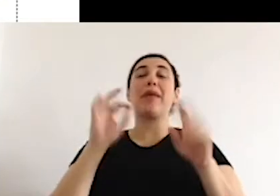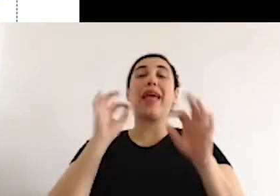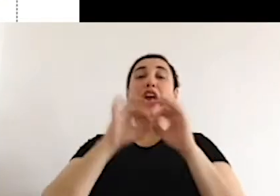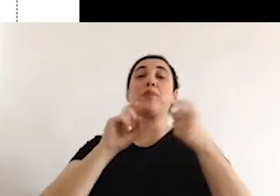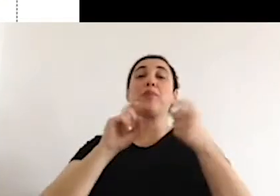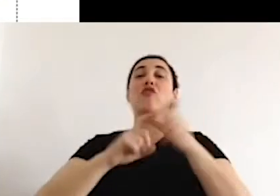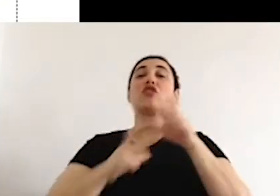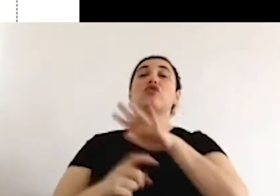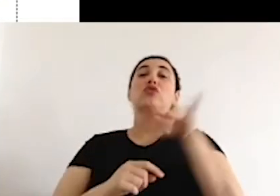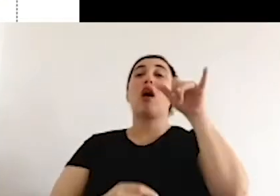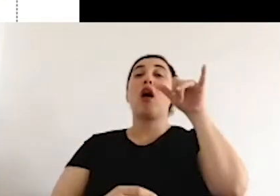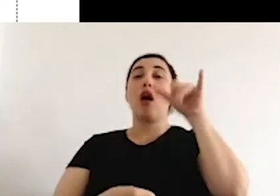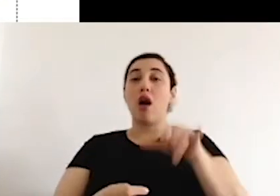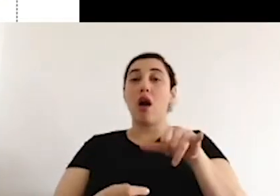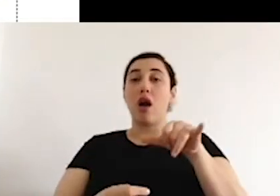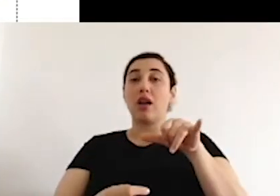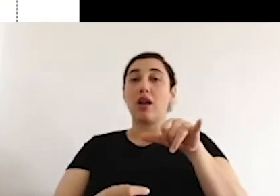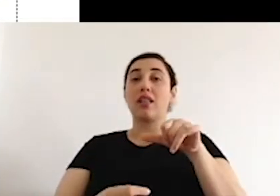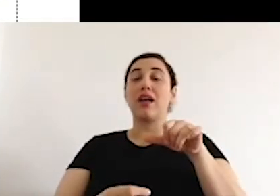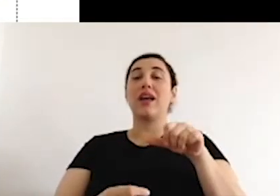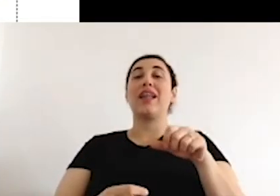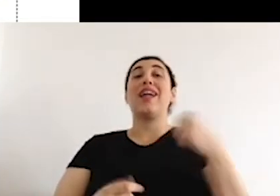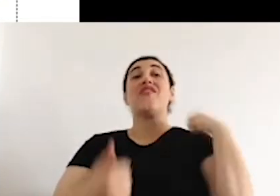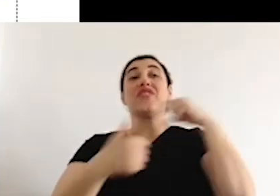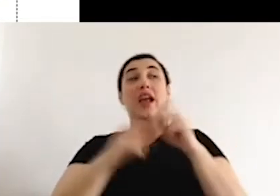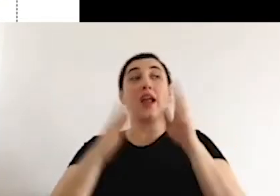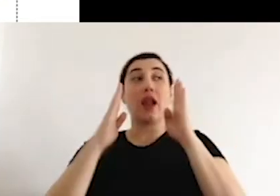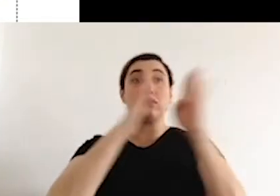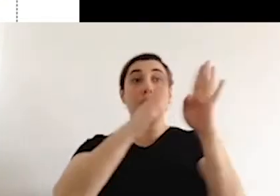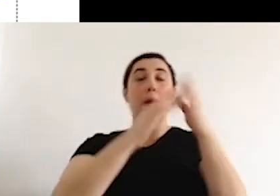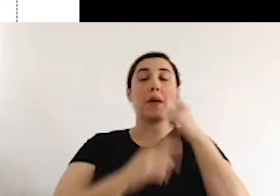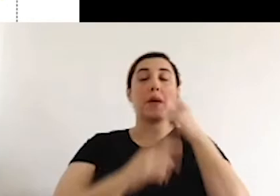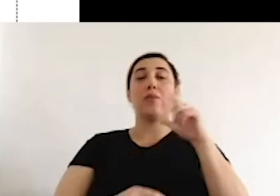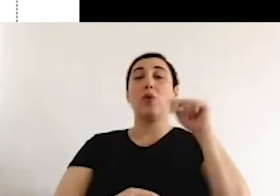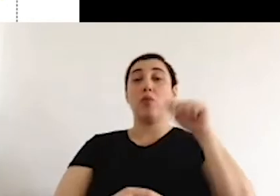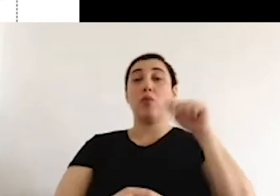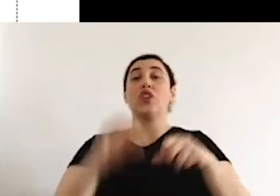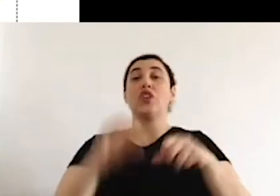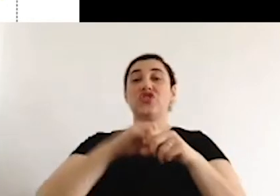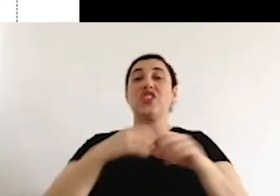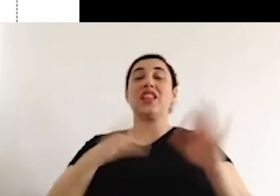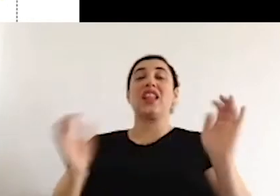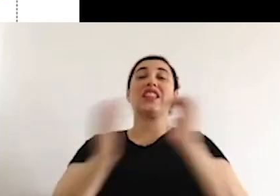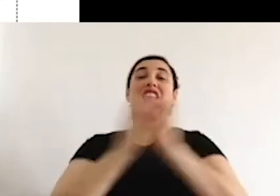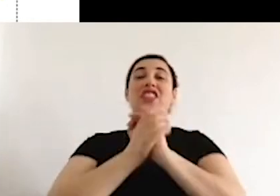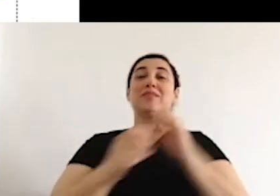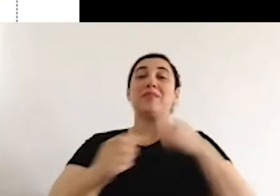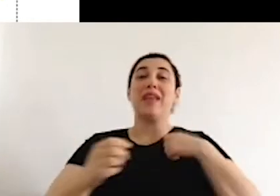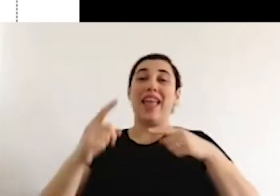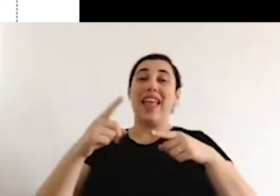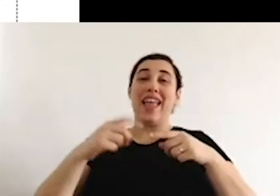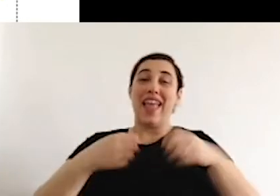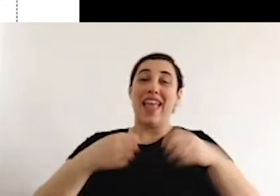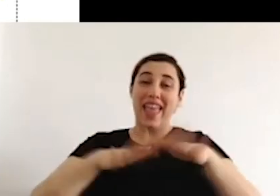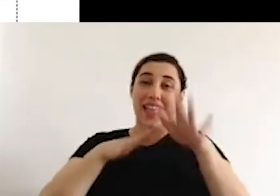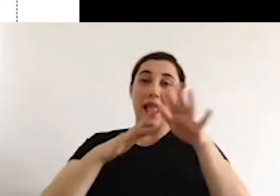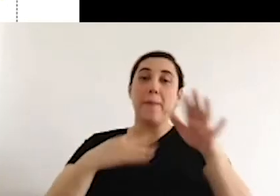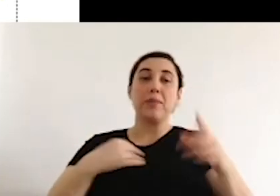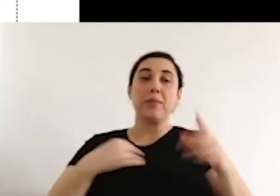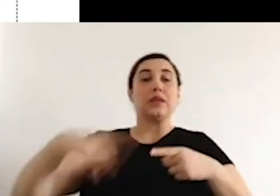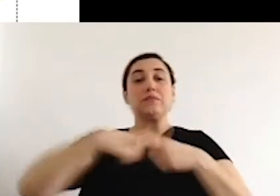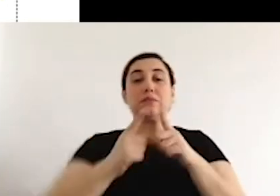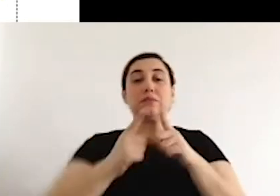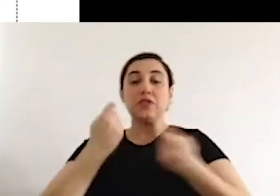And the civil society should once again refocus on economic and social rights. And that will